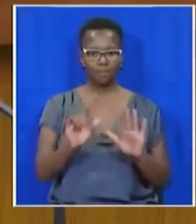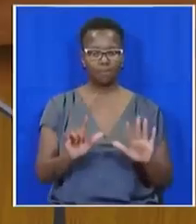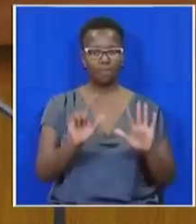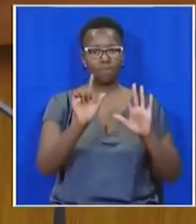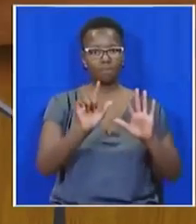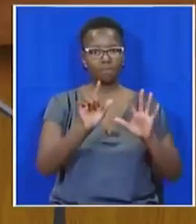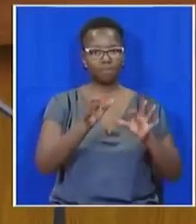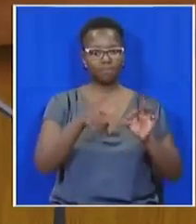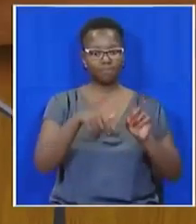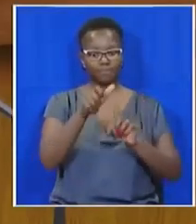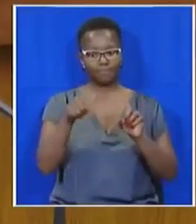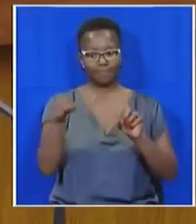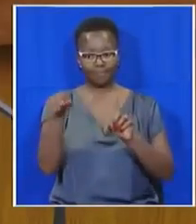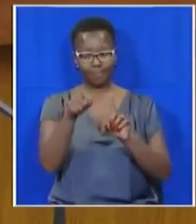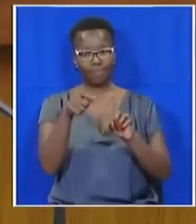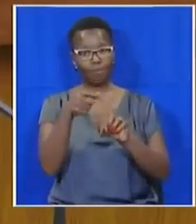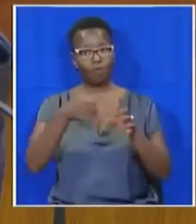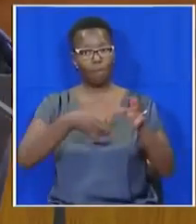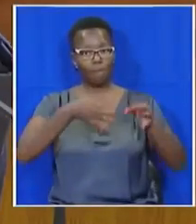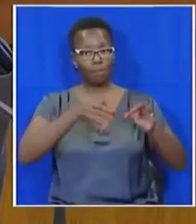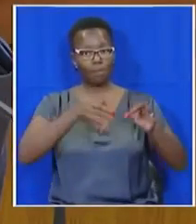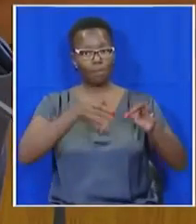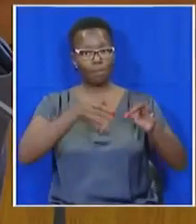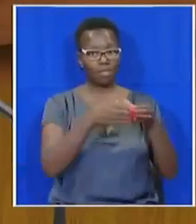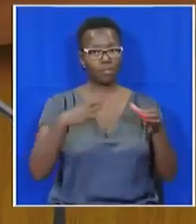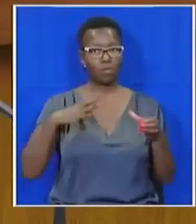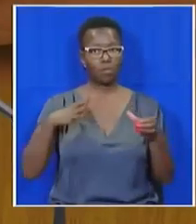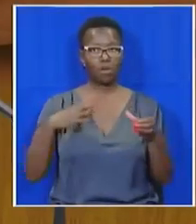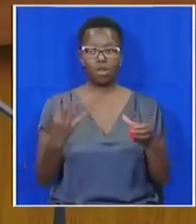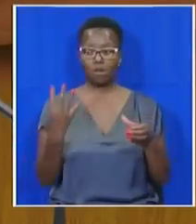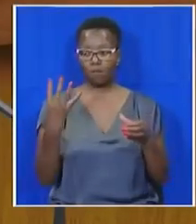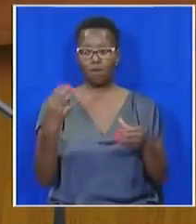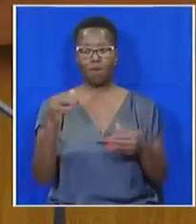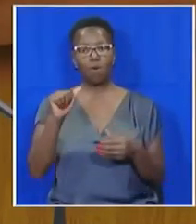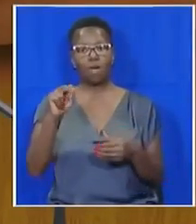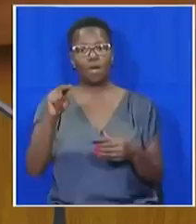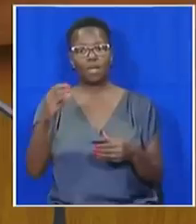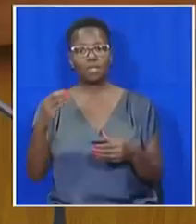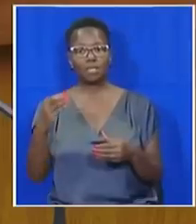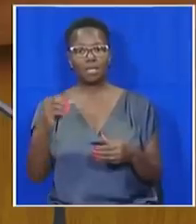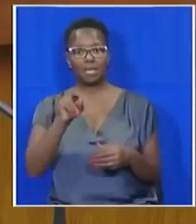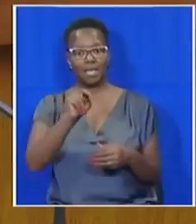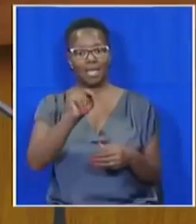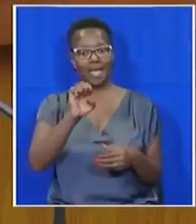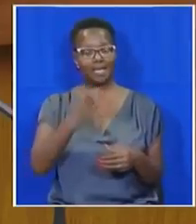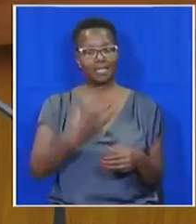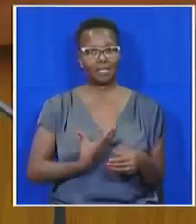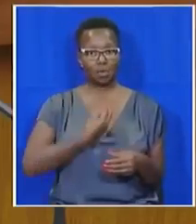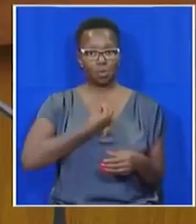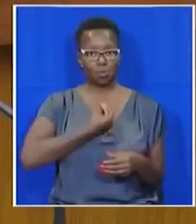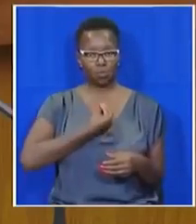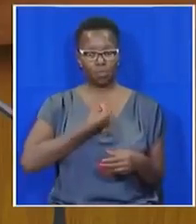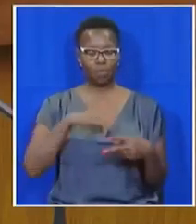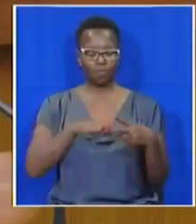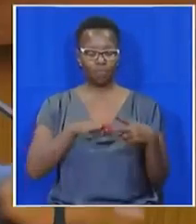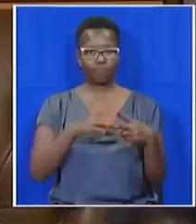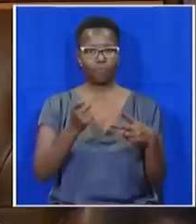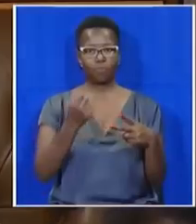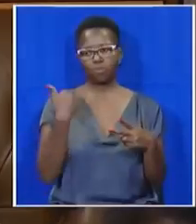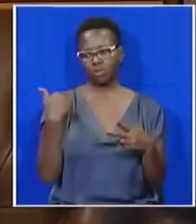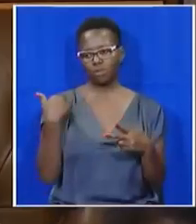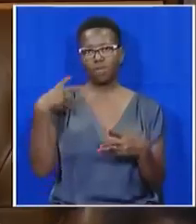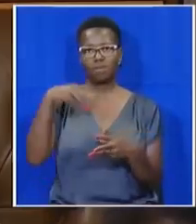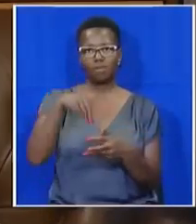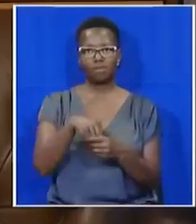sponsored candidates recommended today, four are ANC Youth League NEC members, one a former ANC Youth League